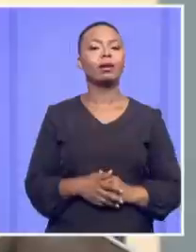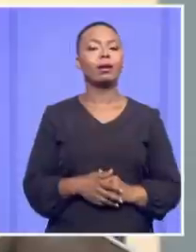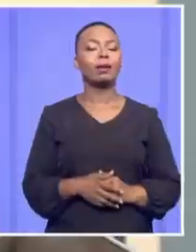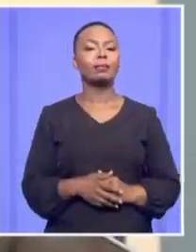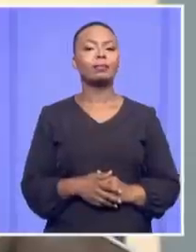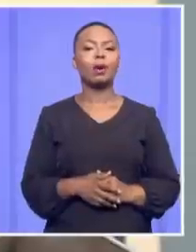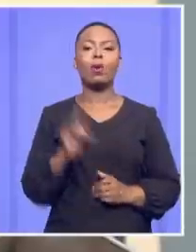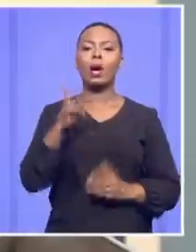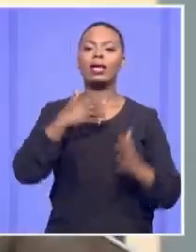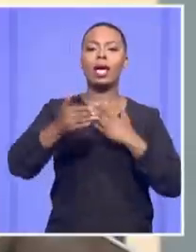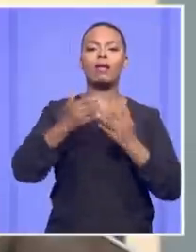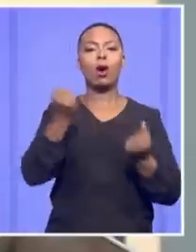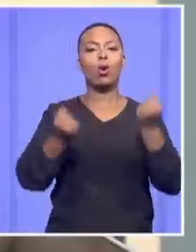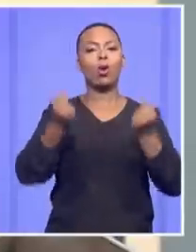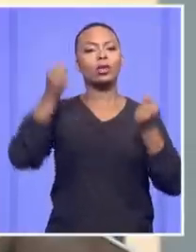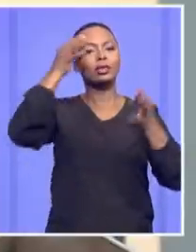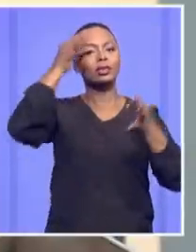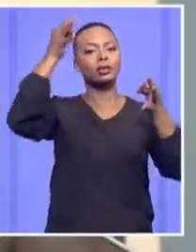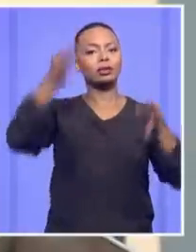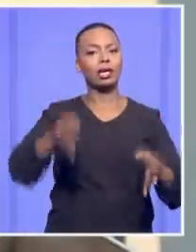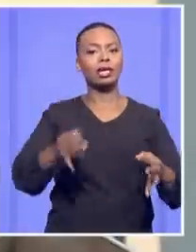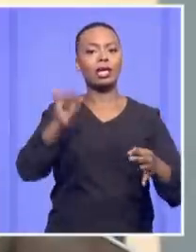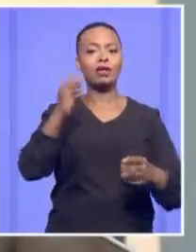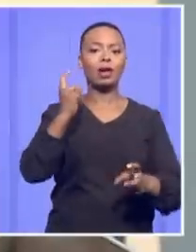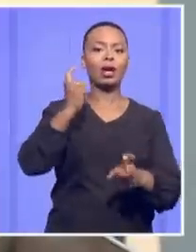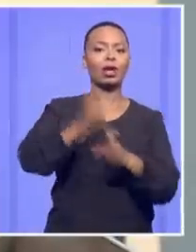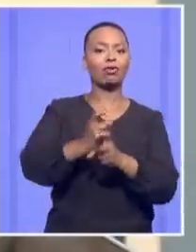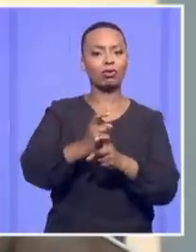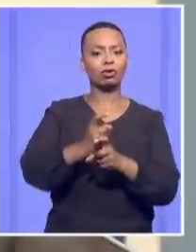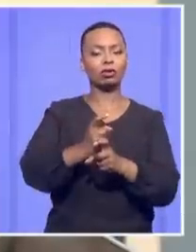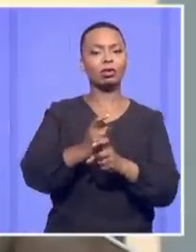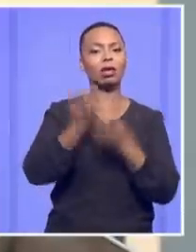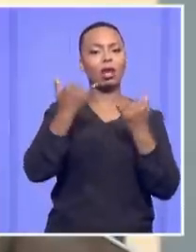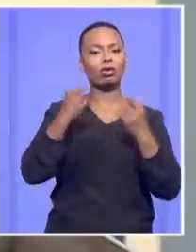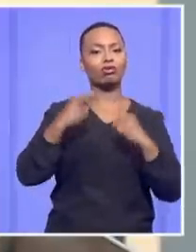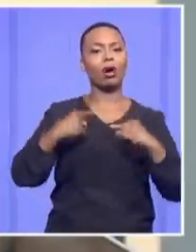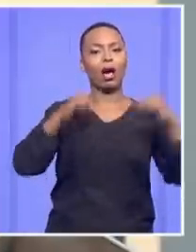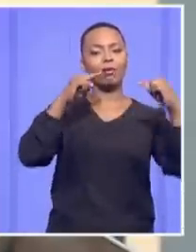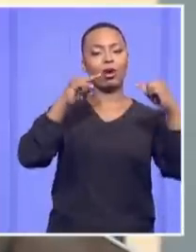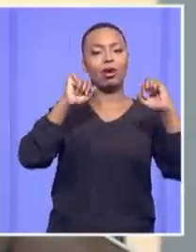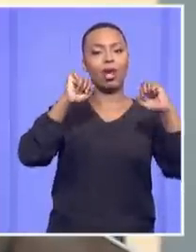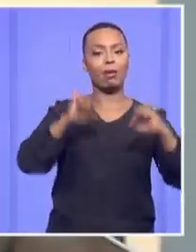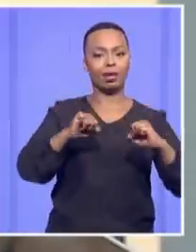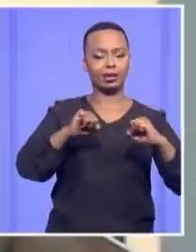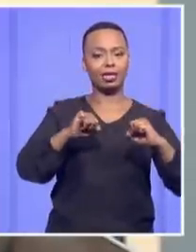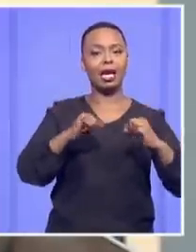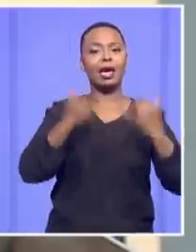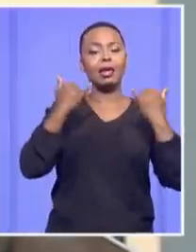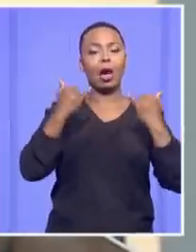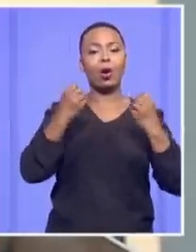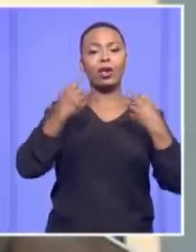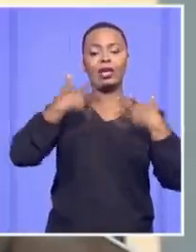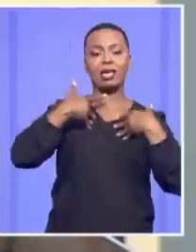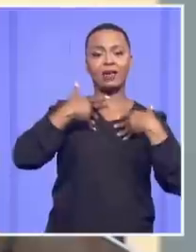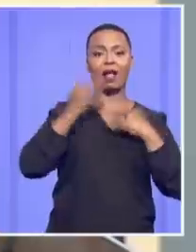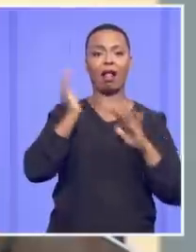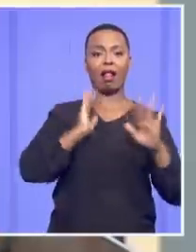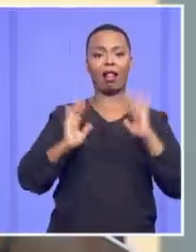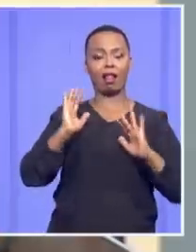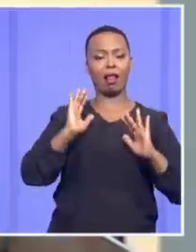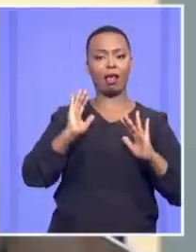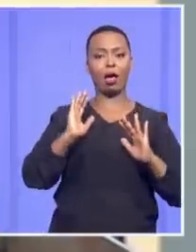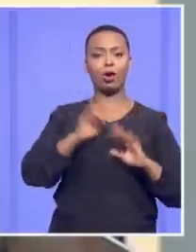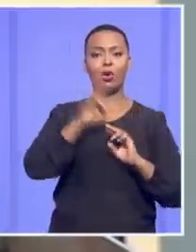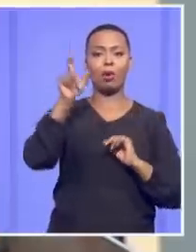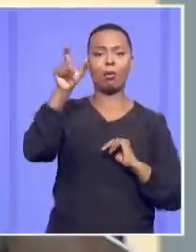Whatever this court does, if it refuses to uphold the appeal on the merits, it cannot leave us in a situation where there is no